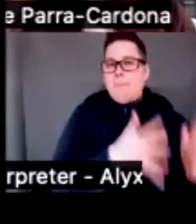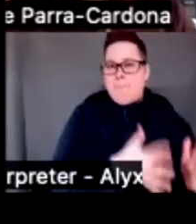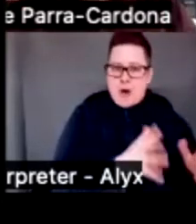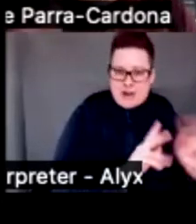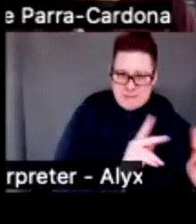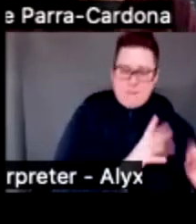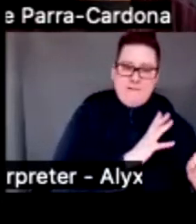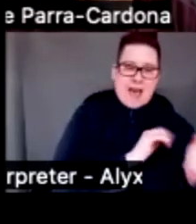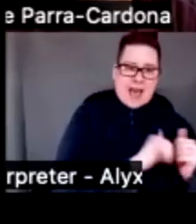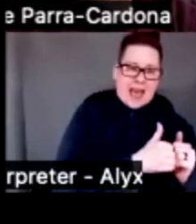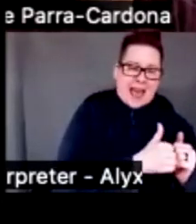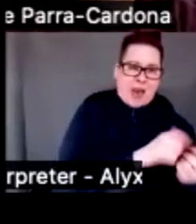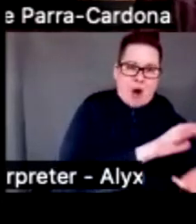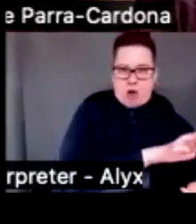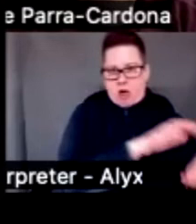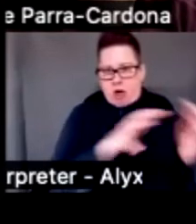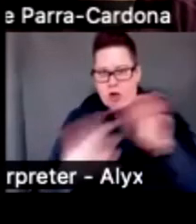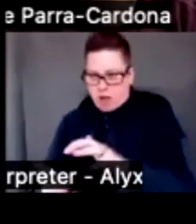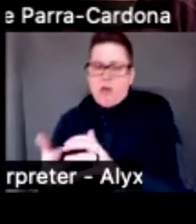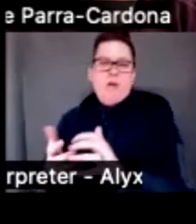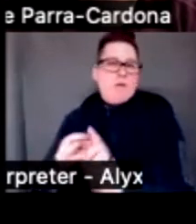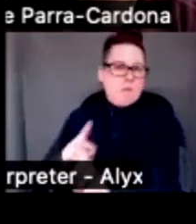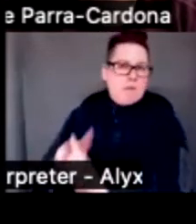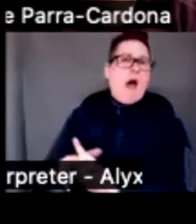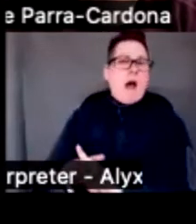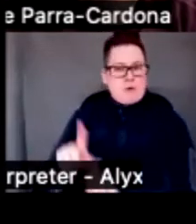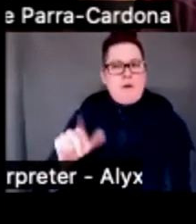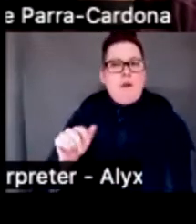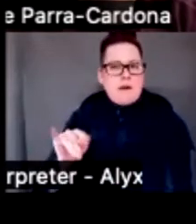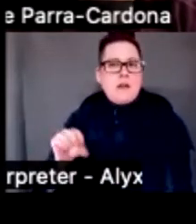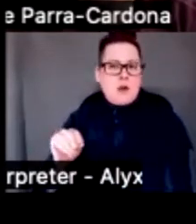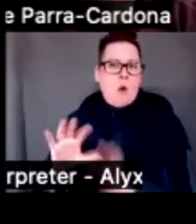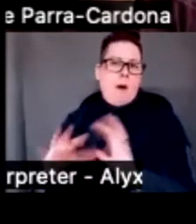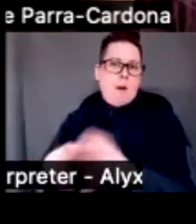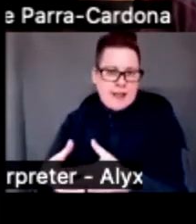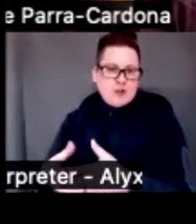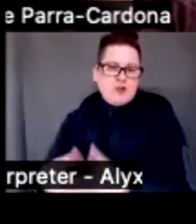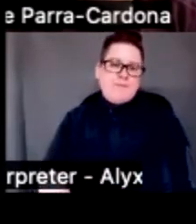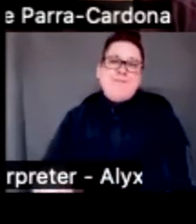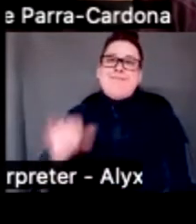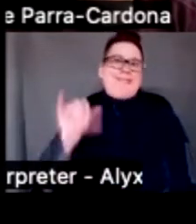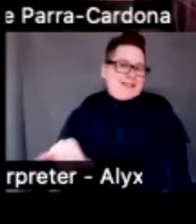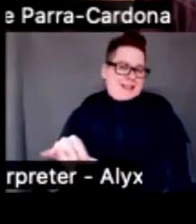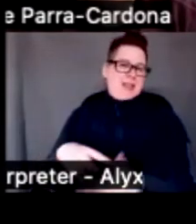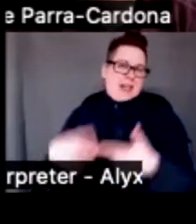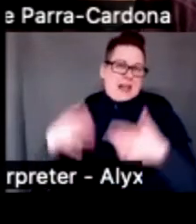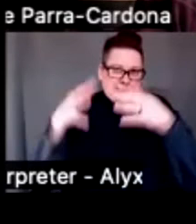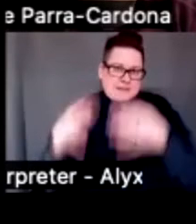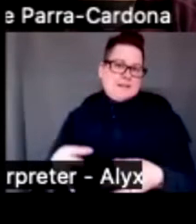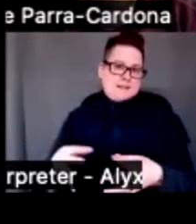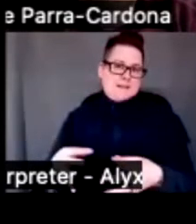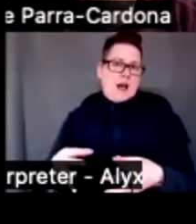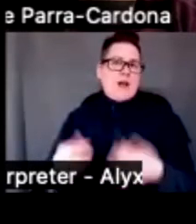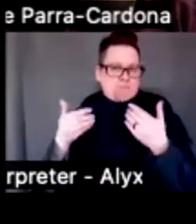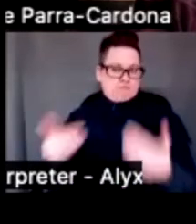How do we transport that to Latino populations? And that's when we move to the process of cultural